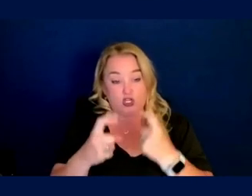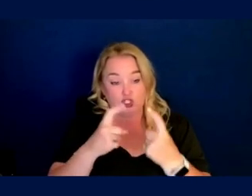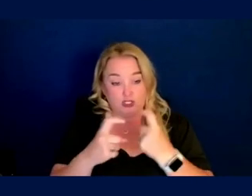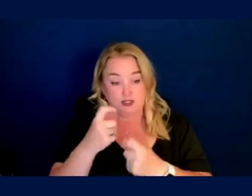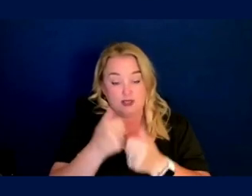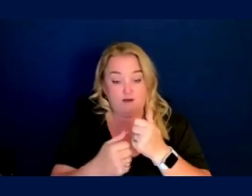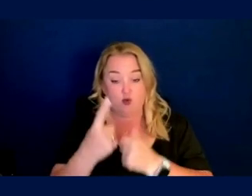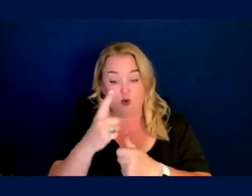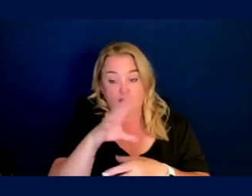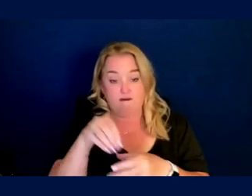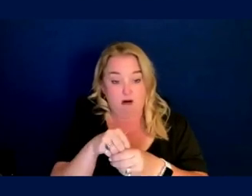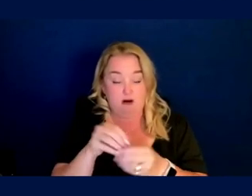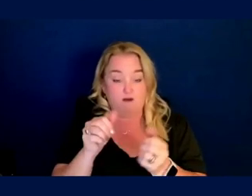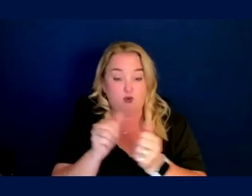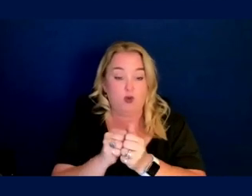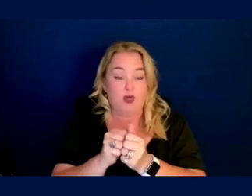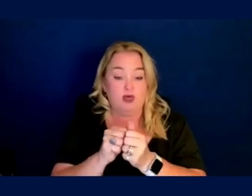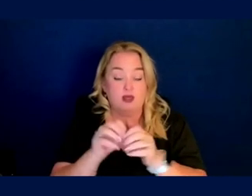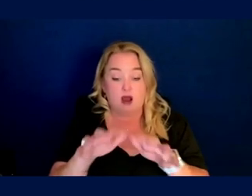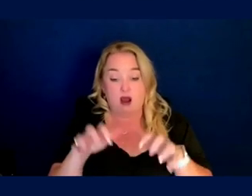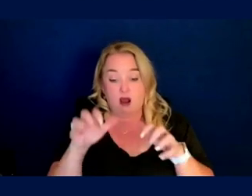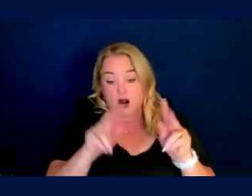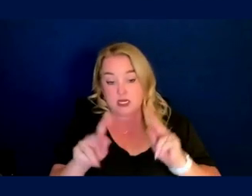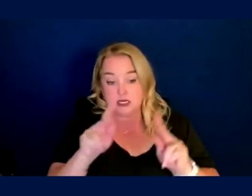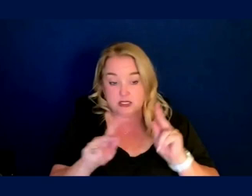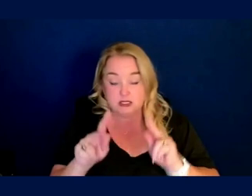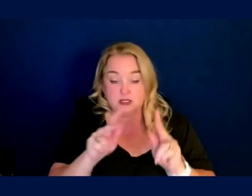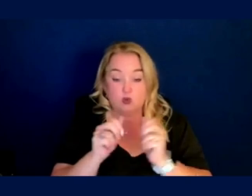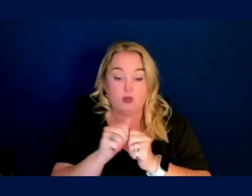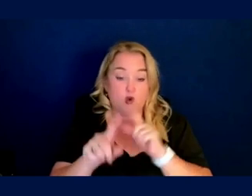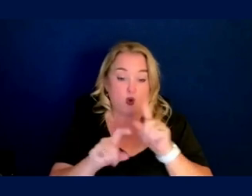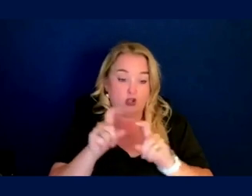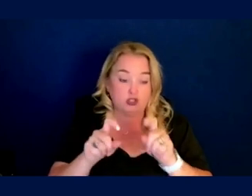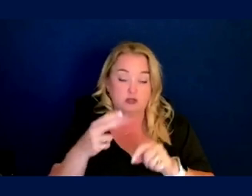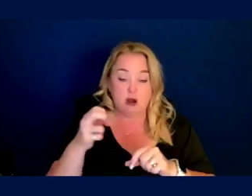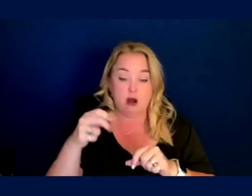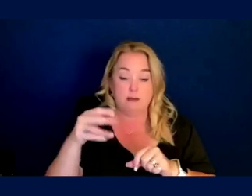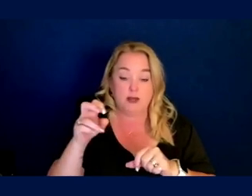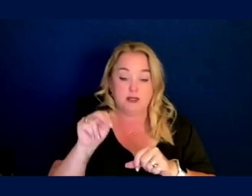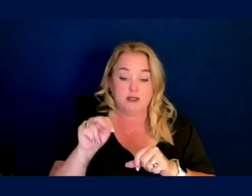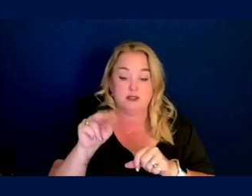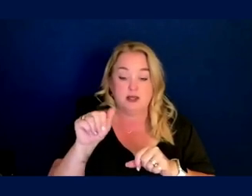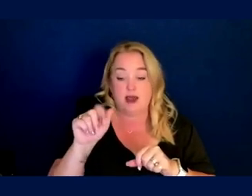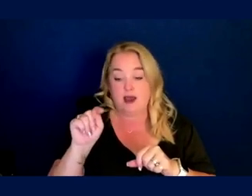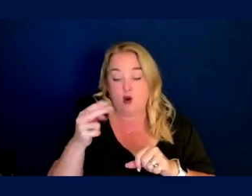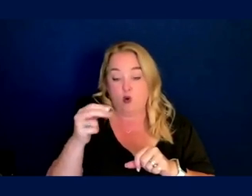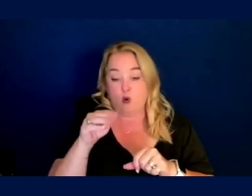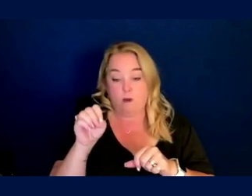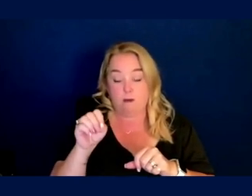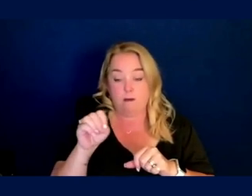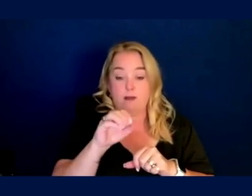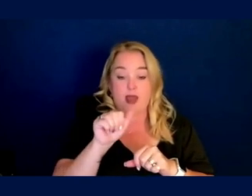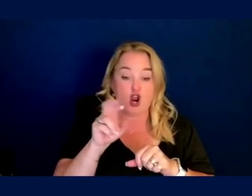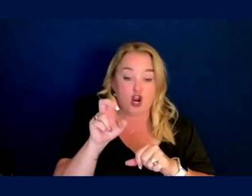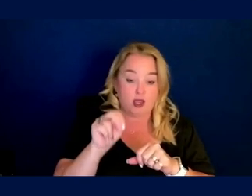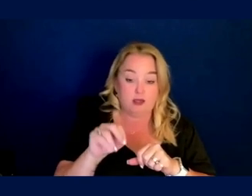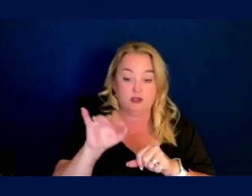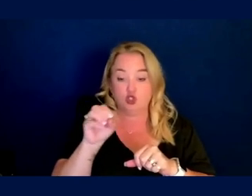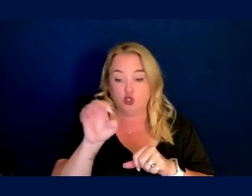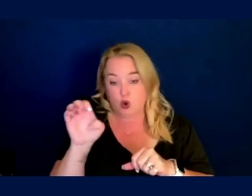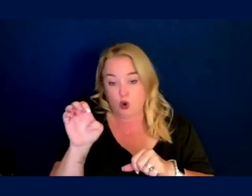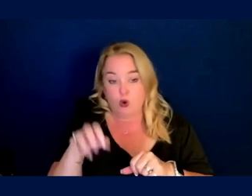who was involved in the audience submitting questions, the Hopkins at home team, Aaron, Joe, Ari Hero,